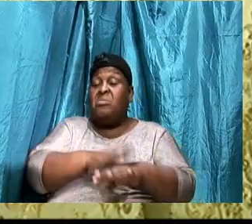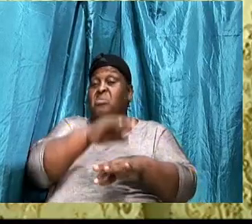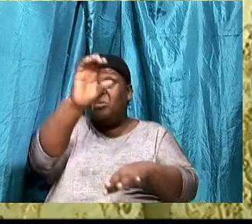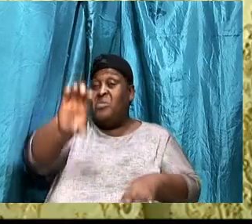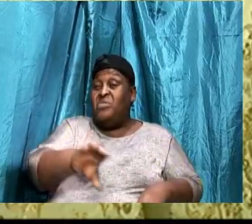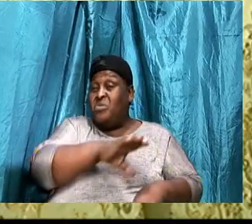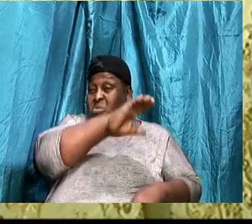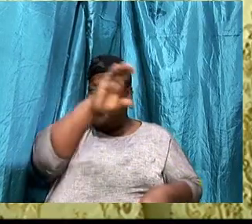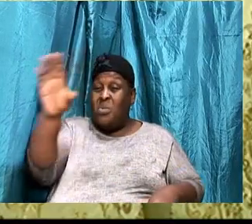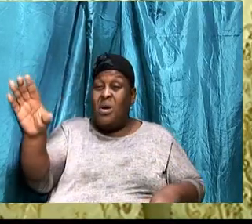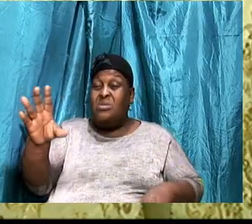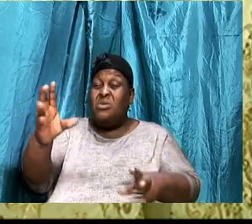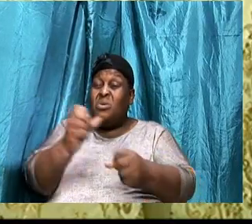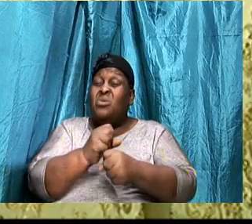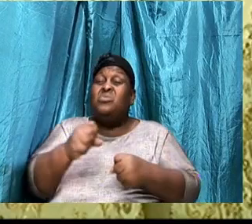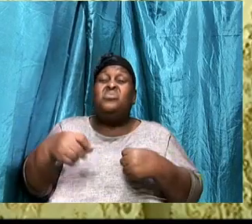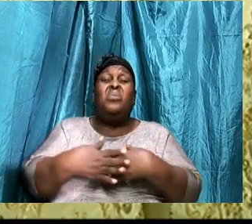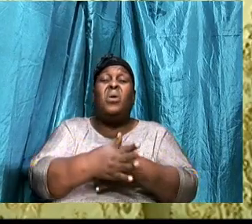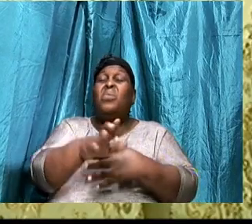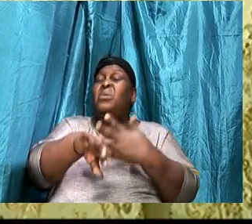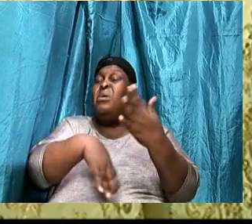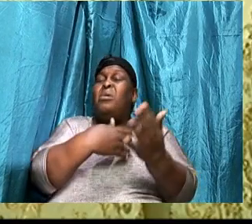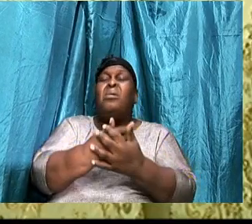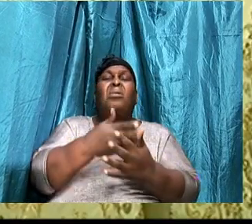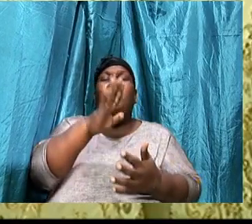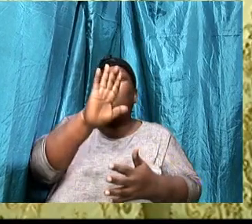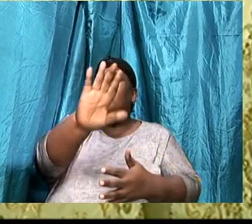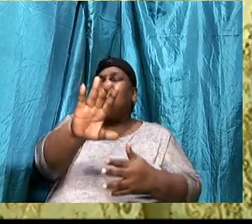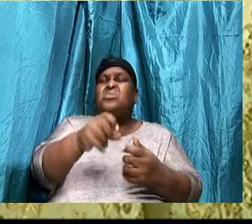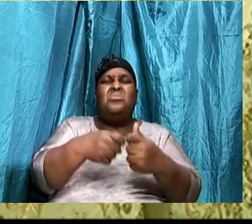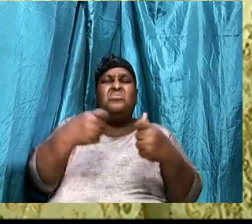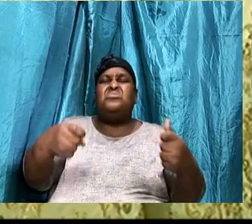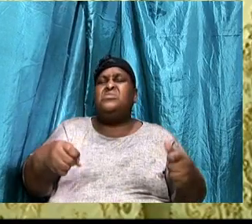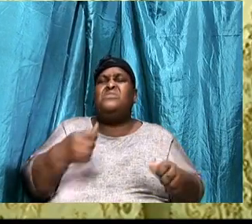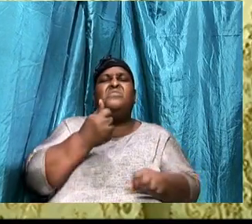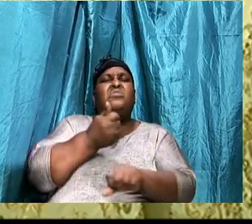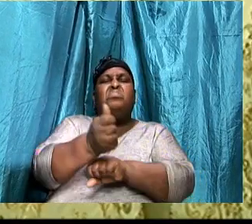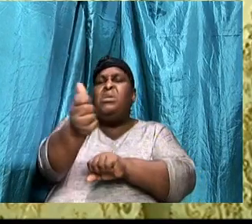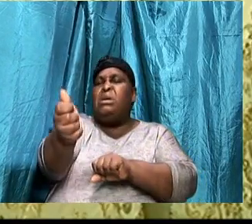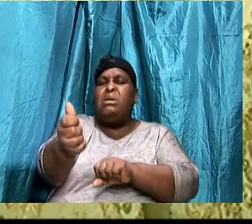repented, Of your sins, Jesus took, That is why repentance, Is important,